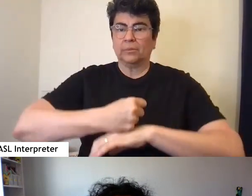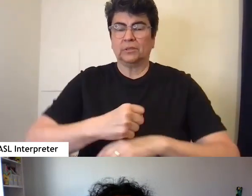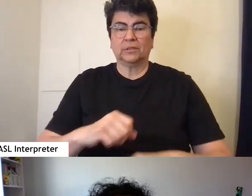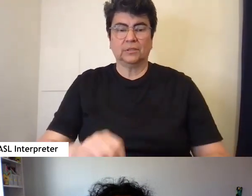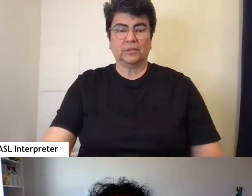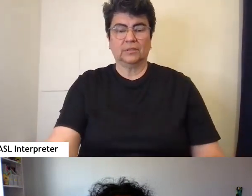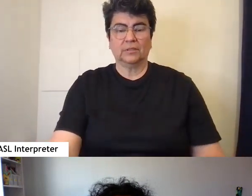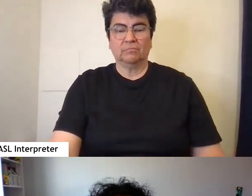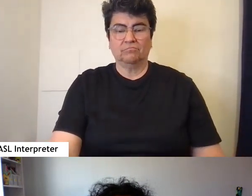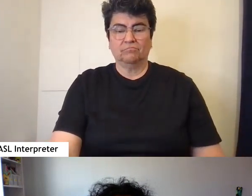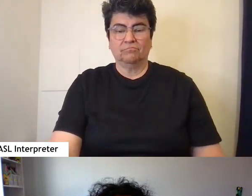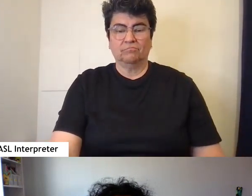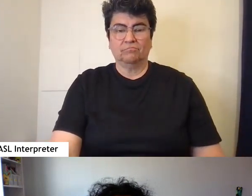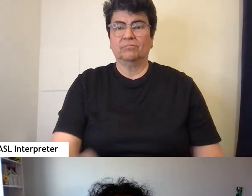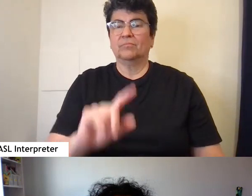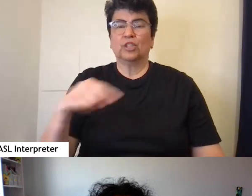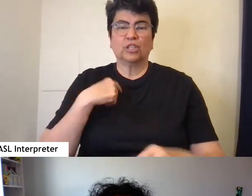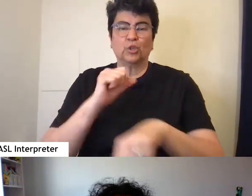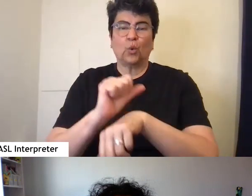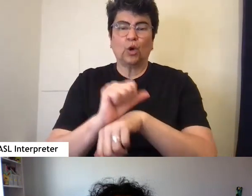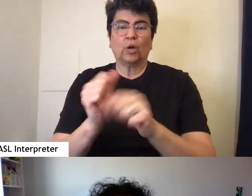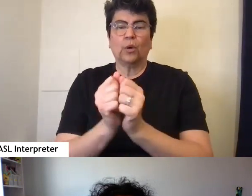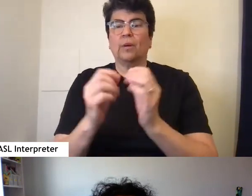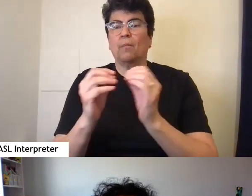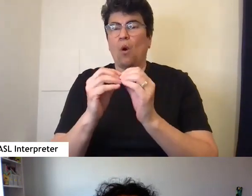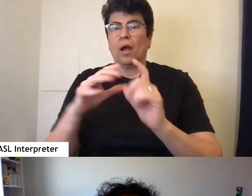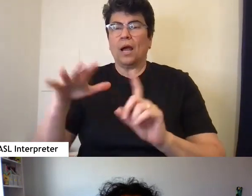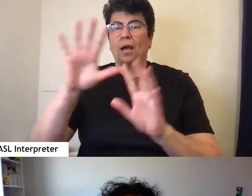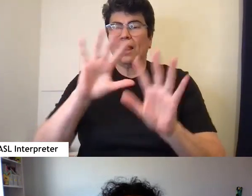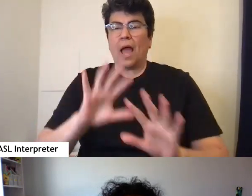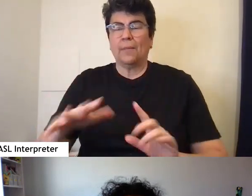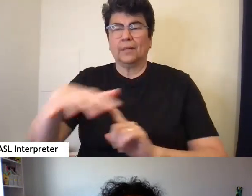just to to work with more climate justice organizations.